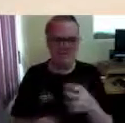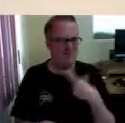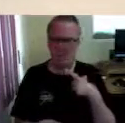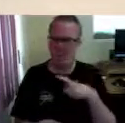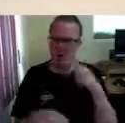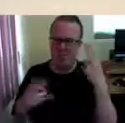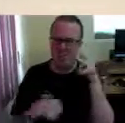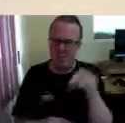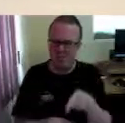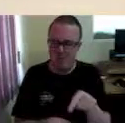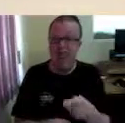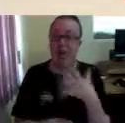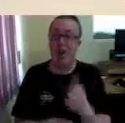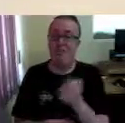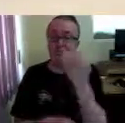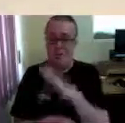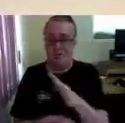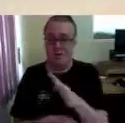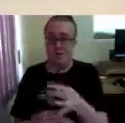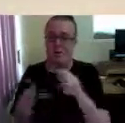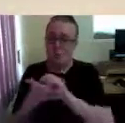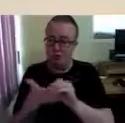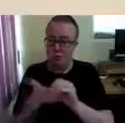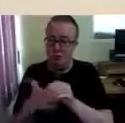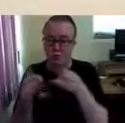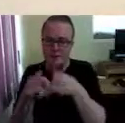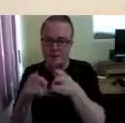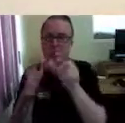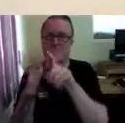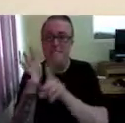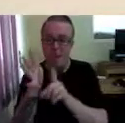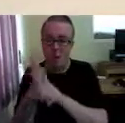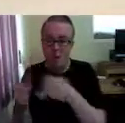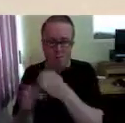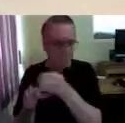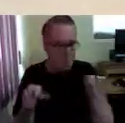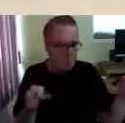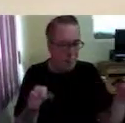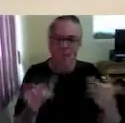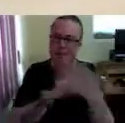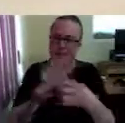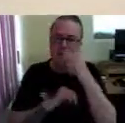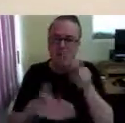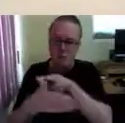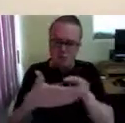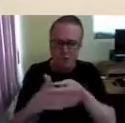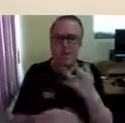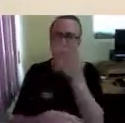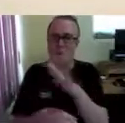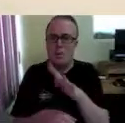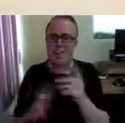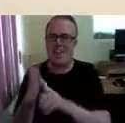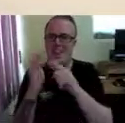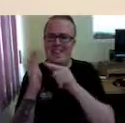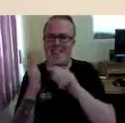it's called a Focus 40 is because there are 40 Braille cells. That means it can read 40 characters at a